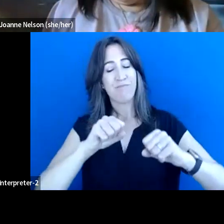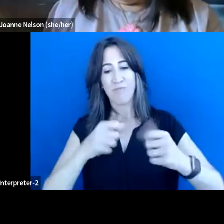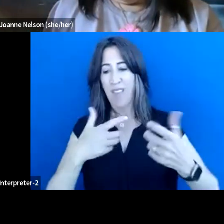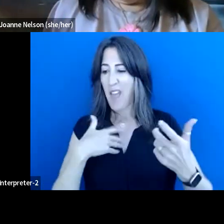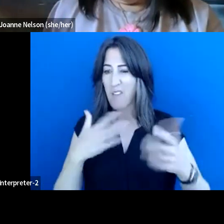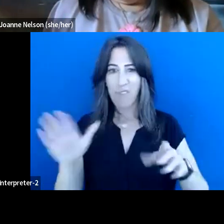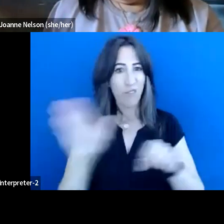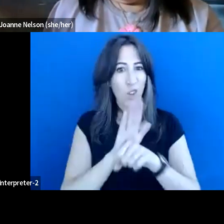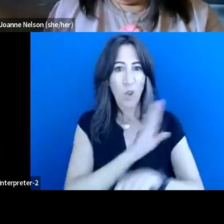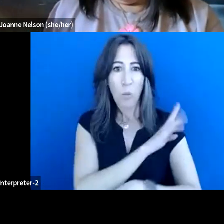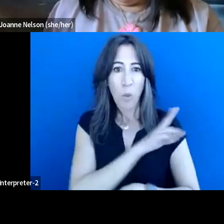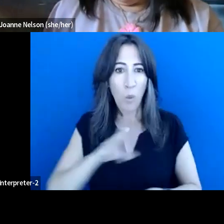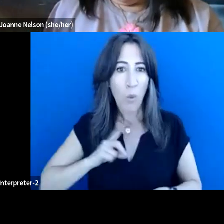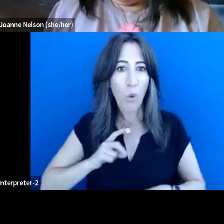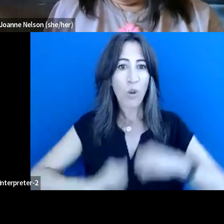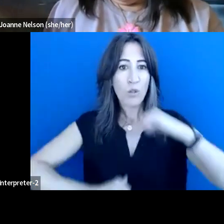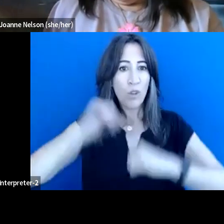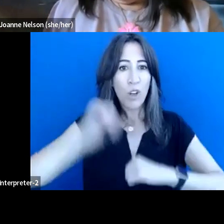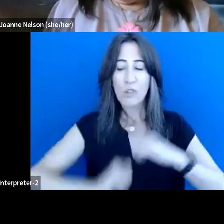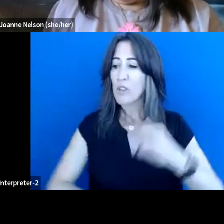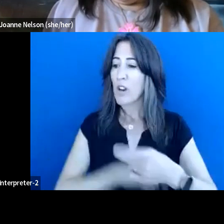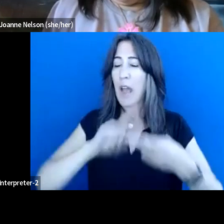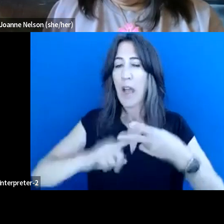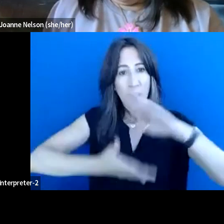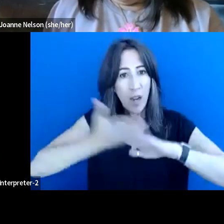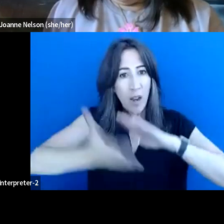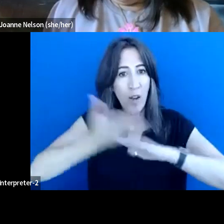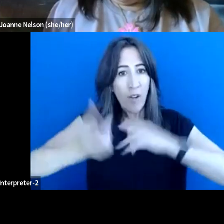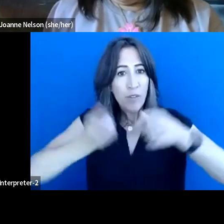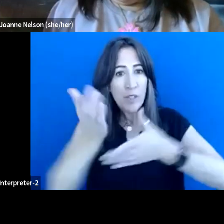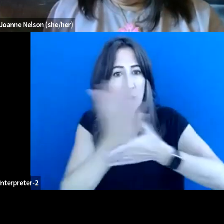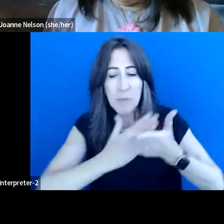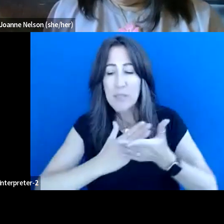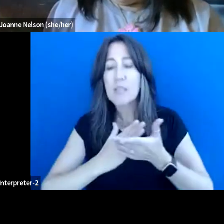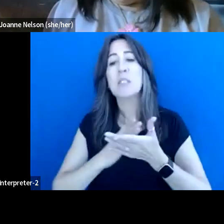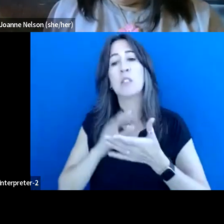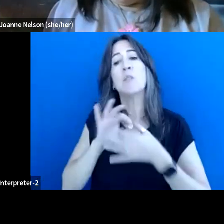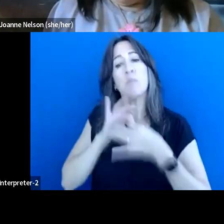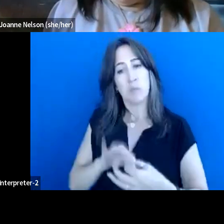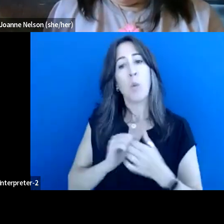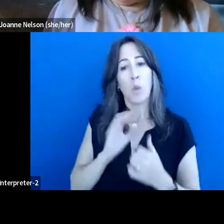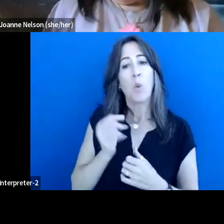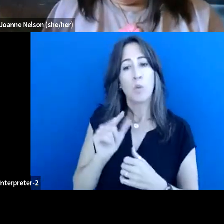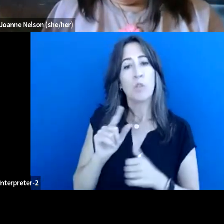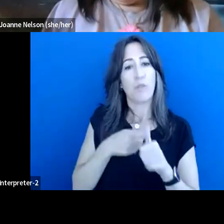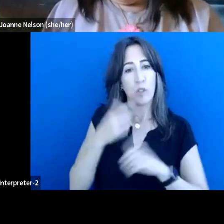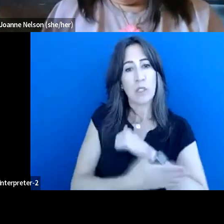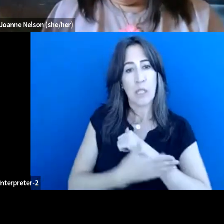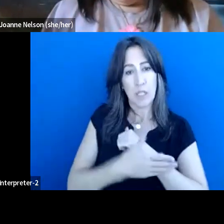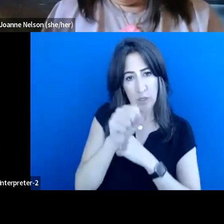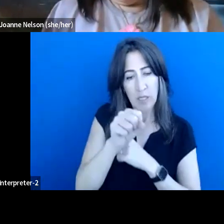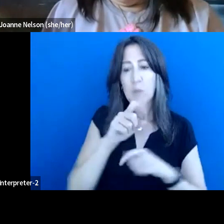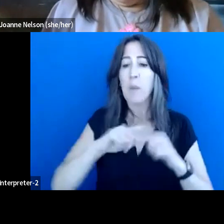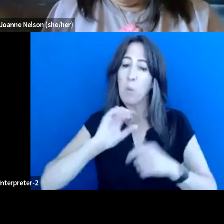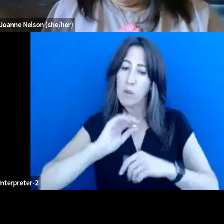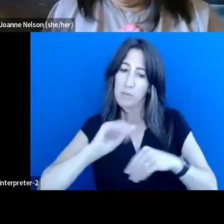governance piece, uh, that remains with coastal first nations. So we'll be setting up those tables and ensuring that that